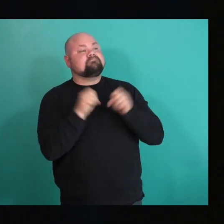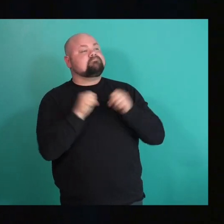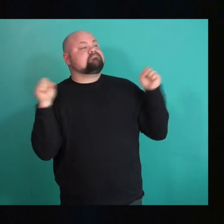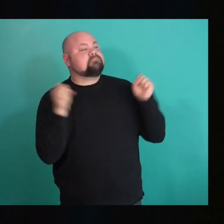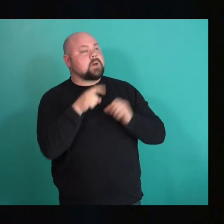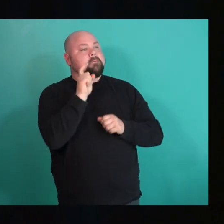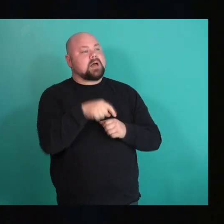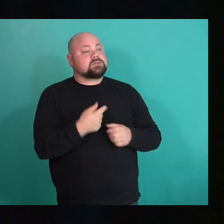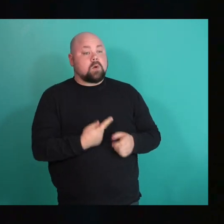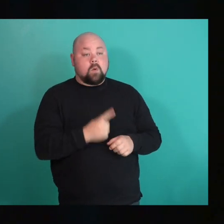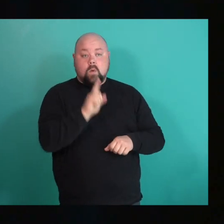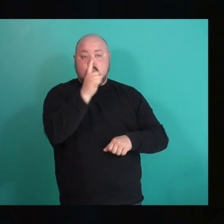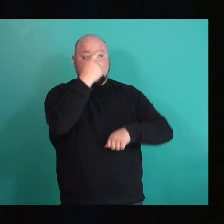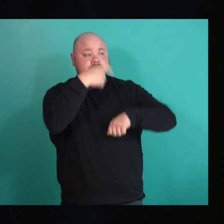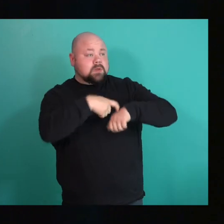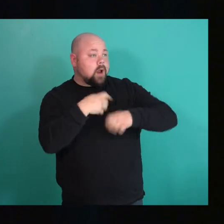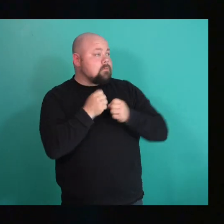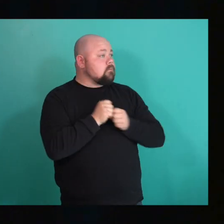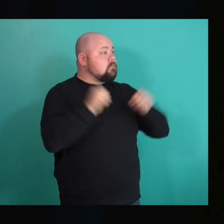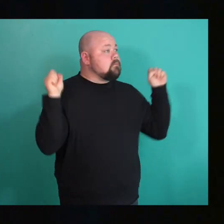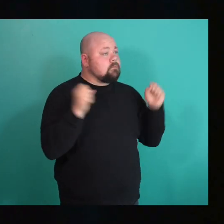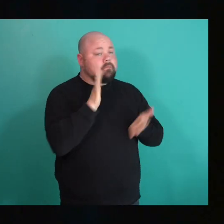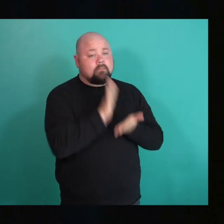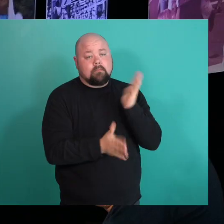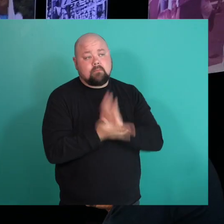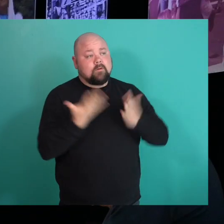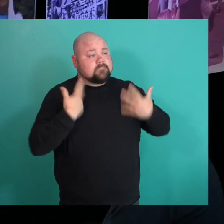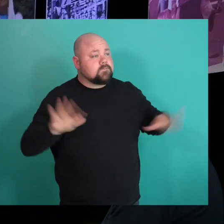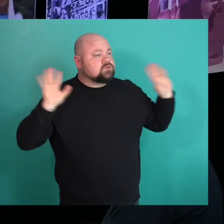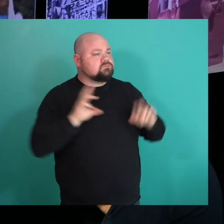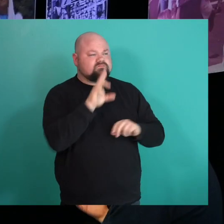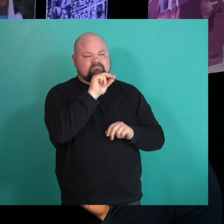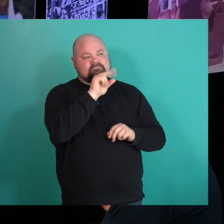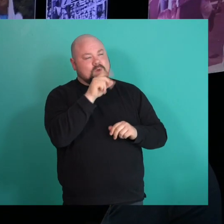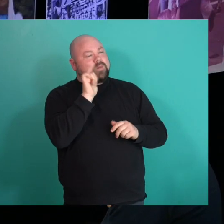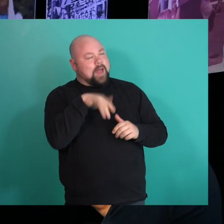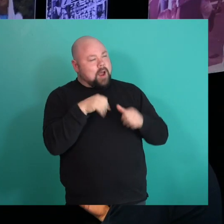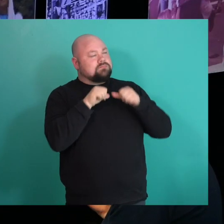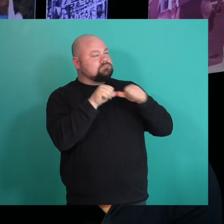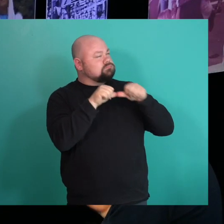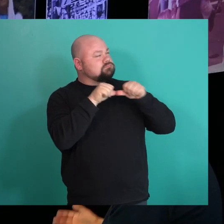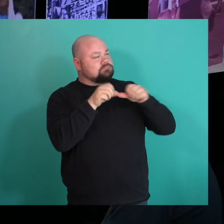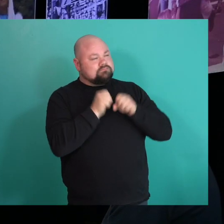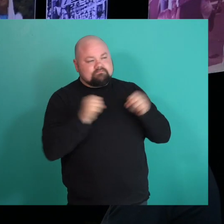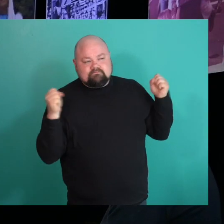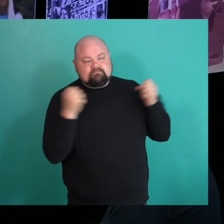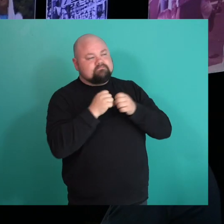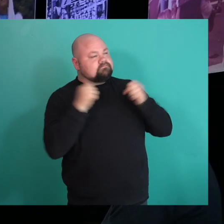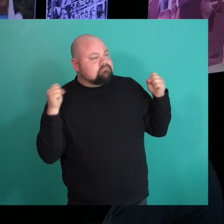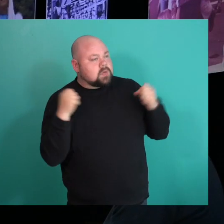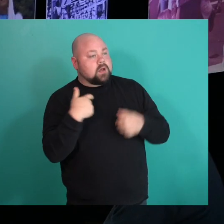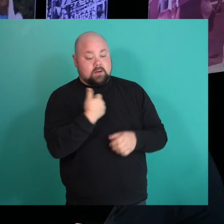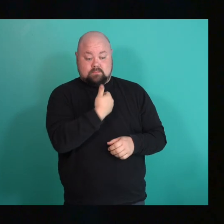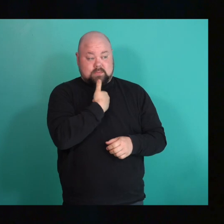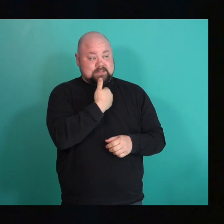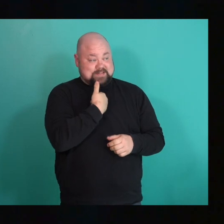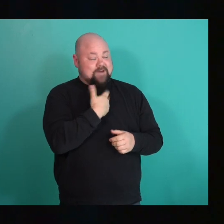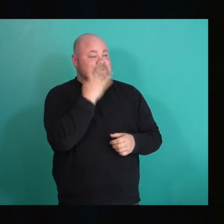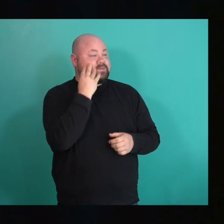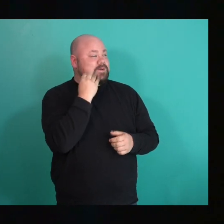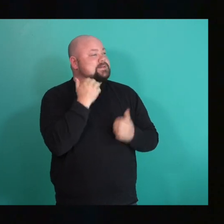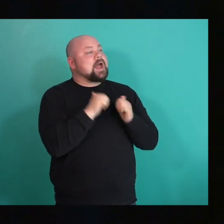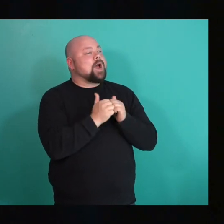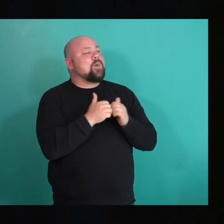one incident. Or period of our lives. It's, it's constant, you know, I, I experienced it as a, as a parent,